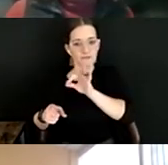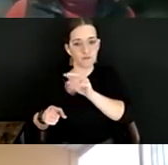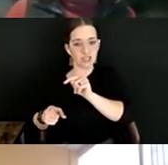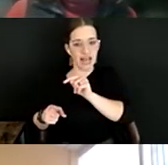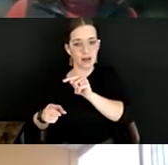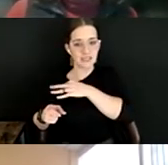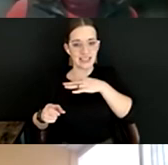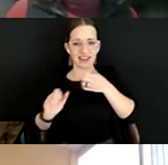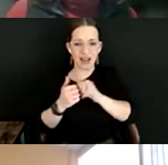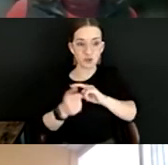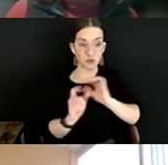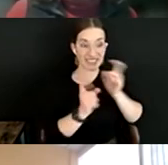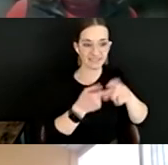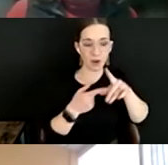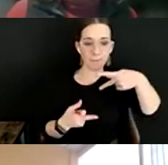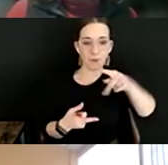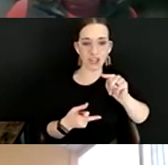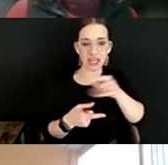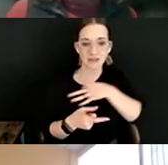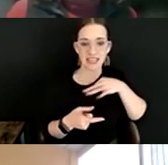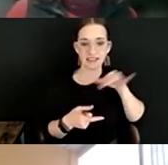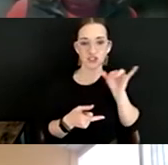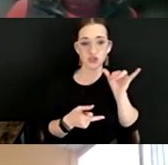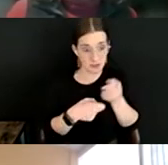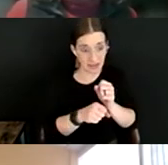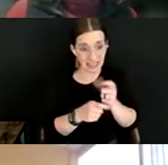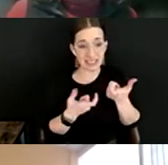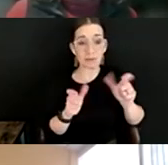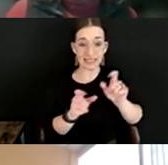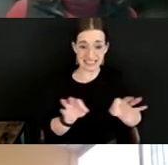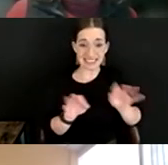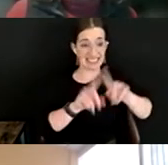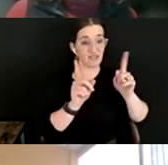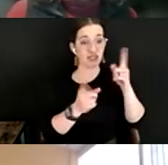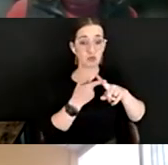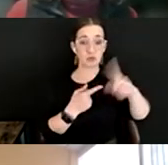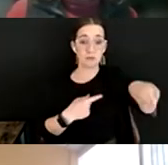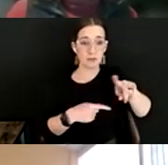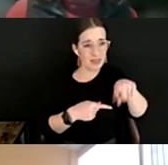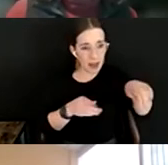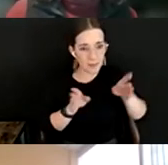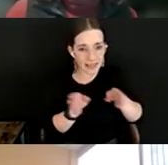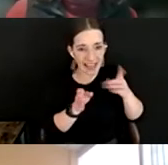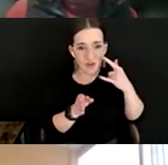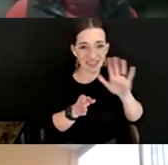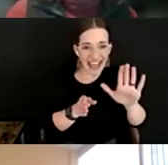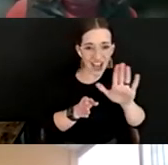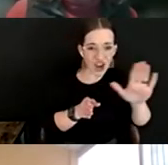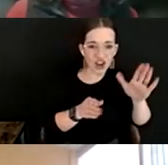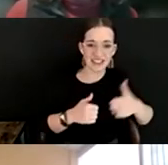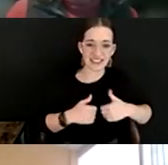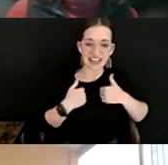difference to people, especially as they're planning for next steps in their life and what's important to them. Again, I think it's about